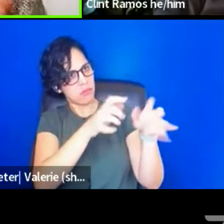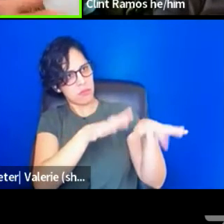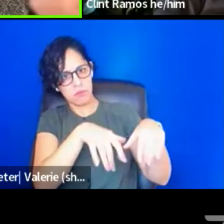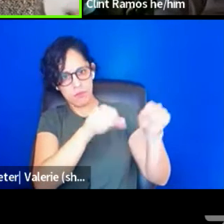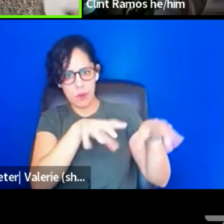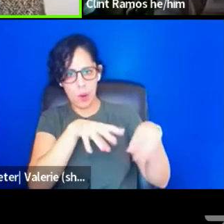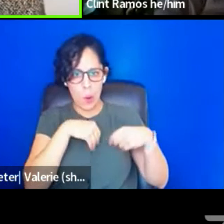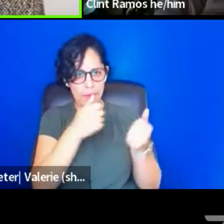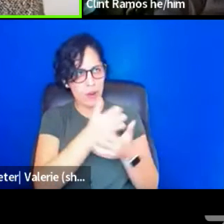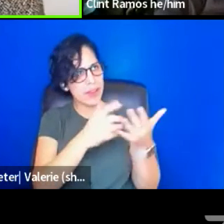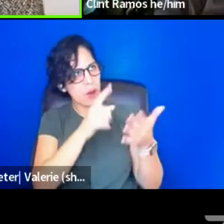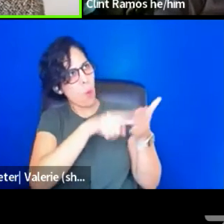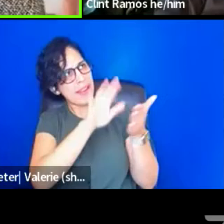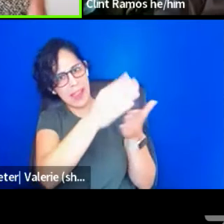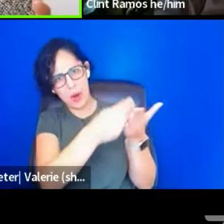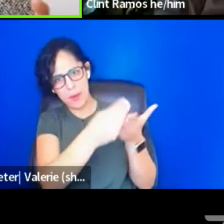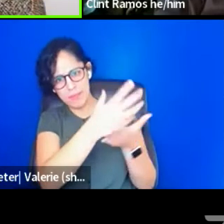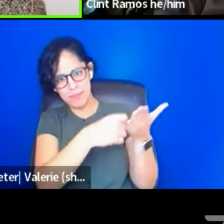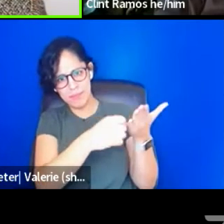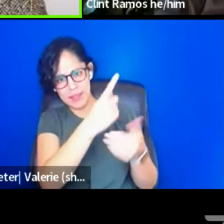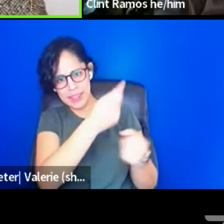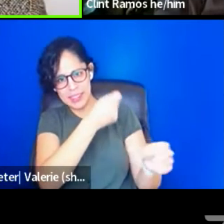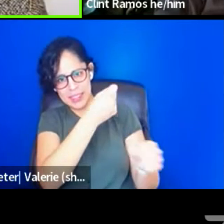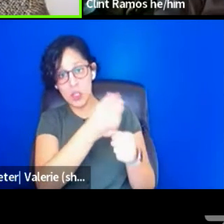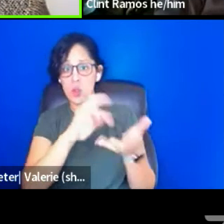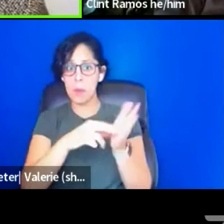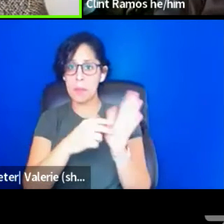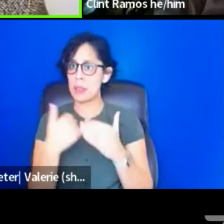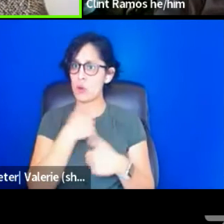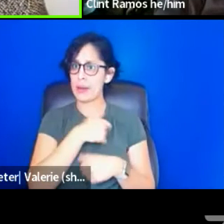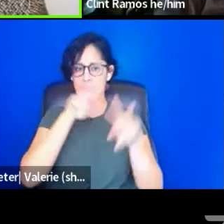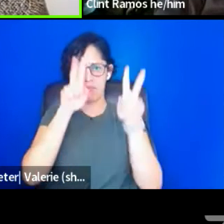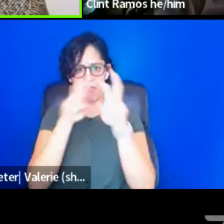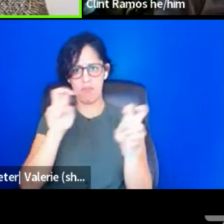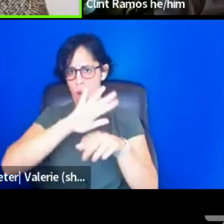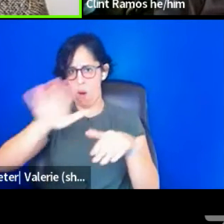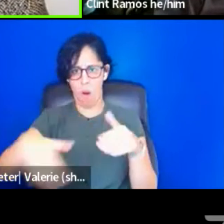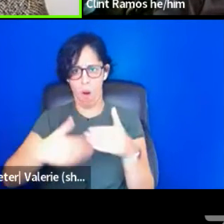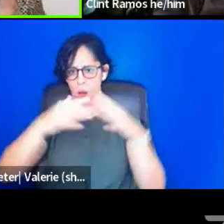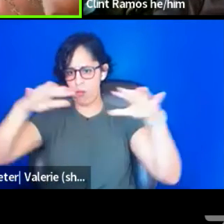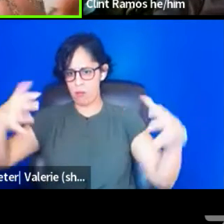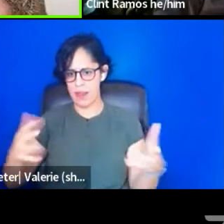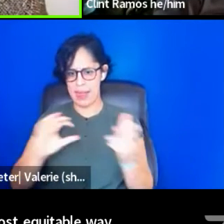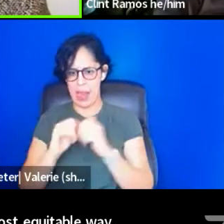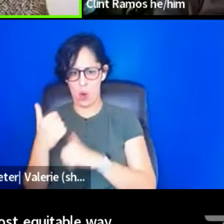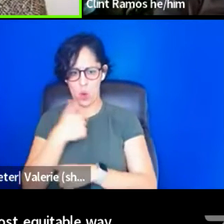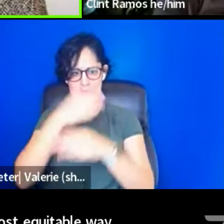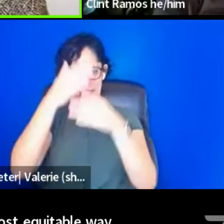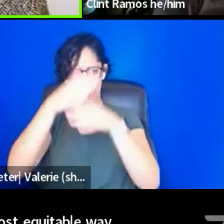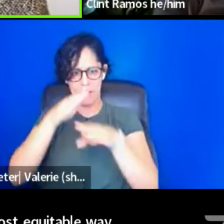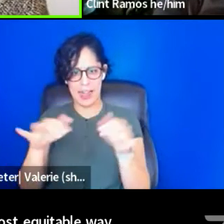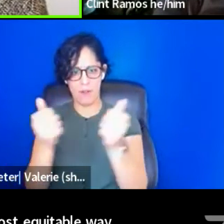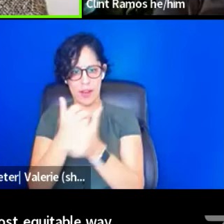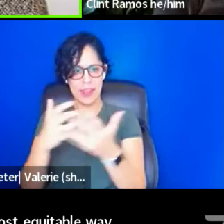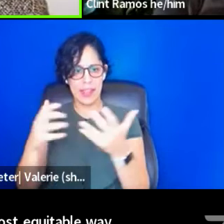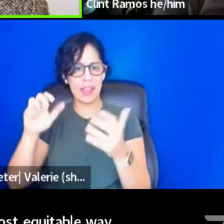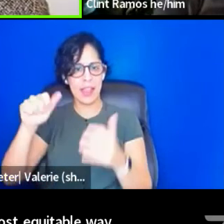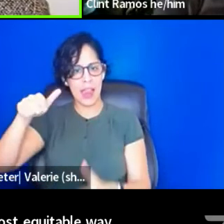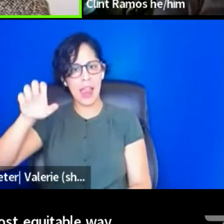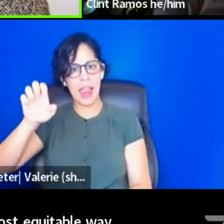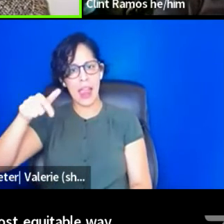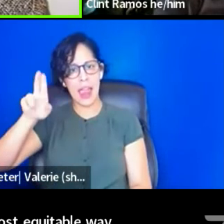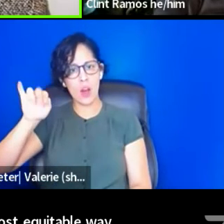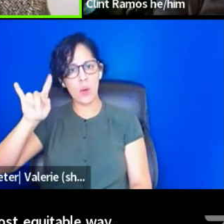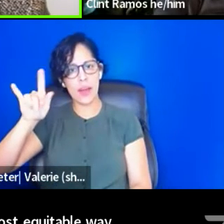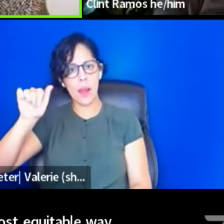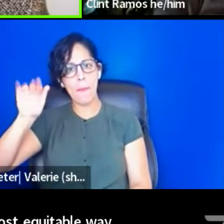can say, how do we want to divide this pie in the most equitable way? And, and that, you know, my husband always says the budget is a moral